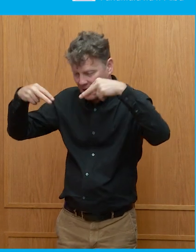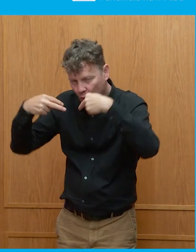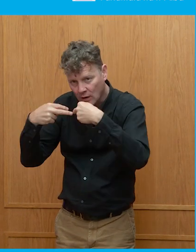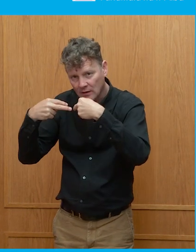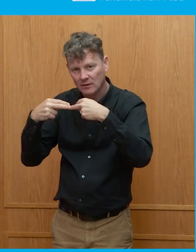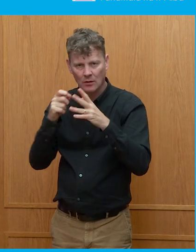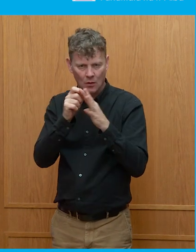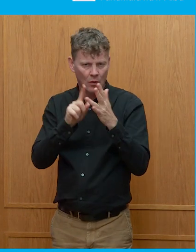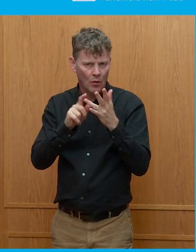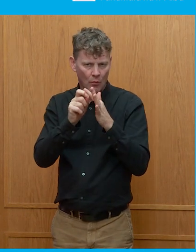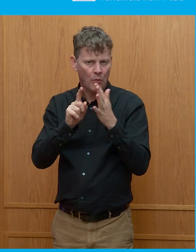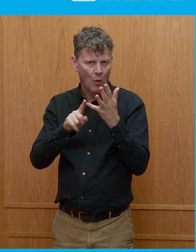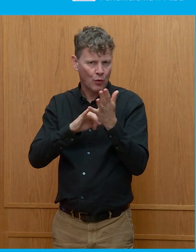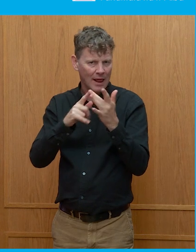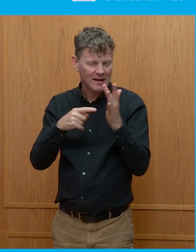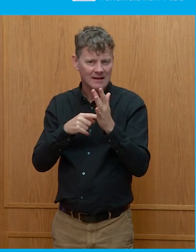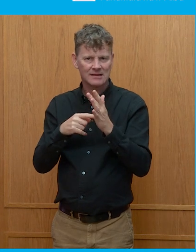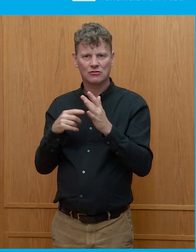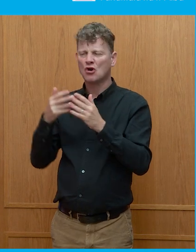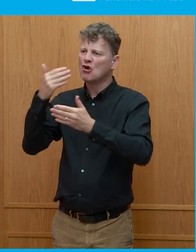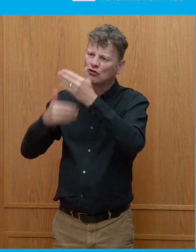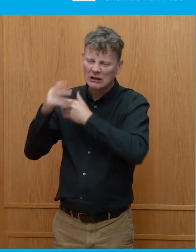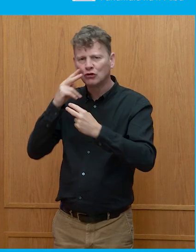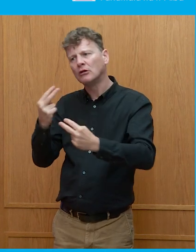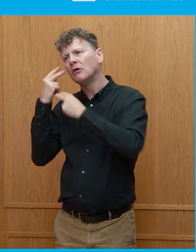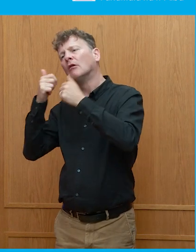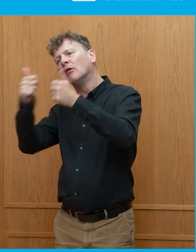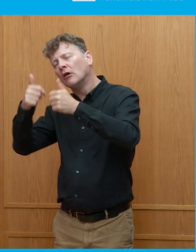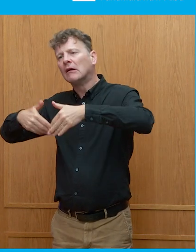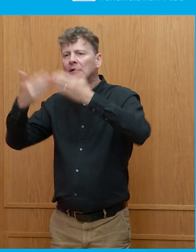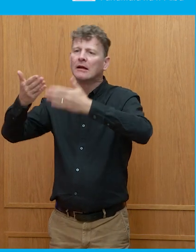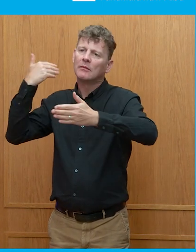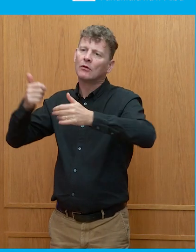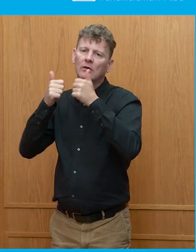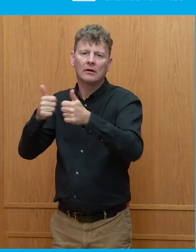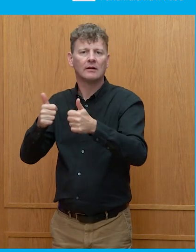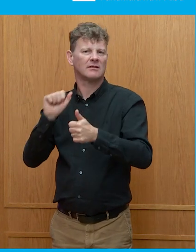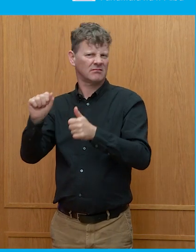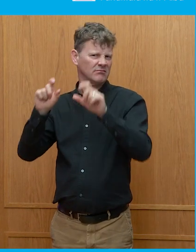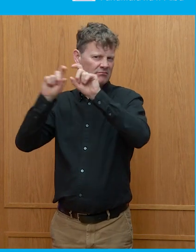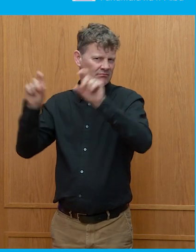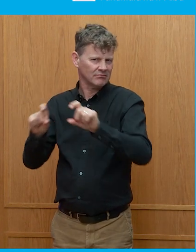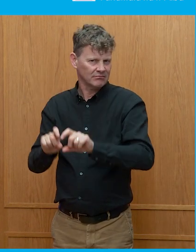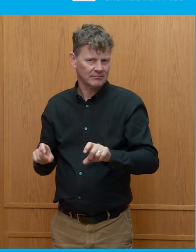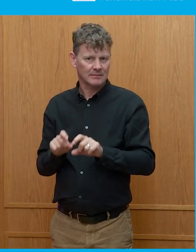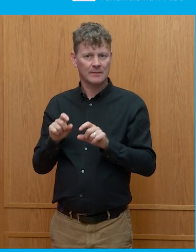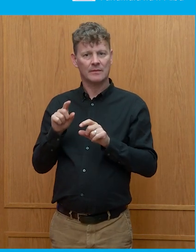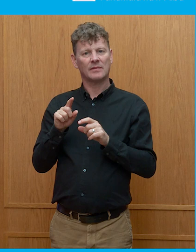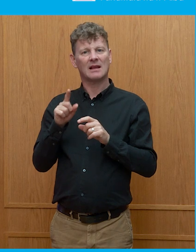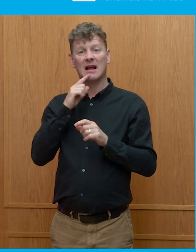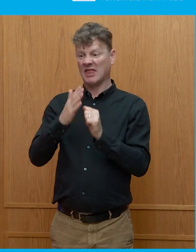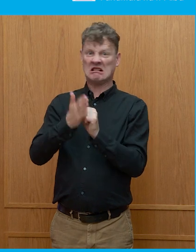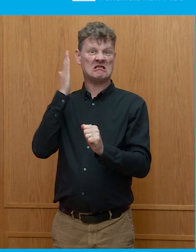populist, more traditional reflection back on better days. The people who have left the Republican party, the never Trumpers,